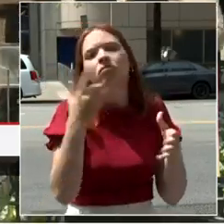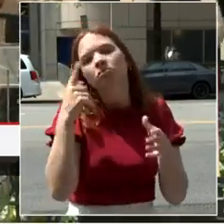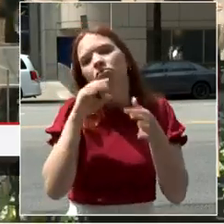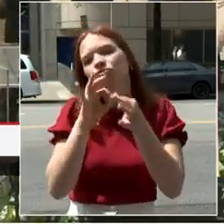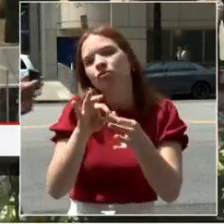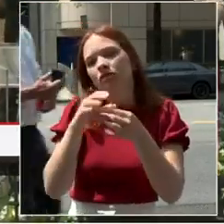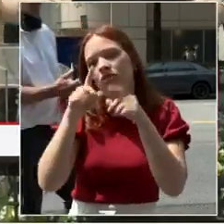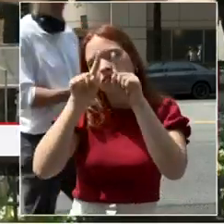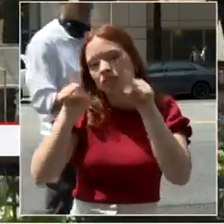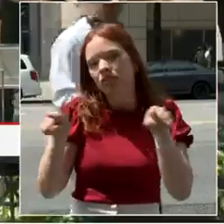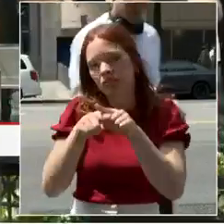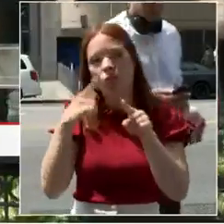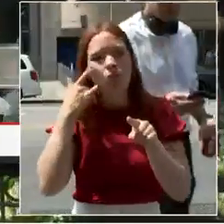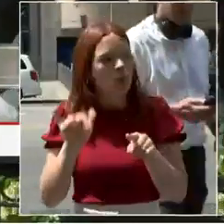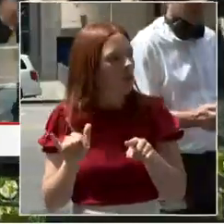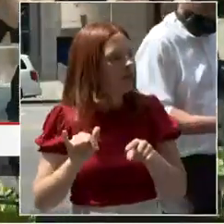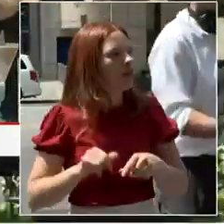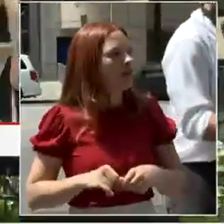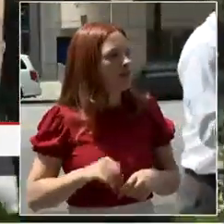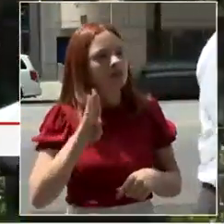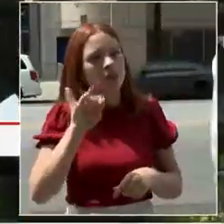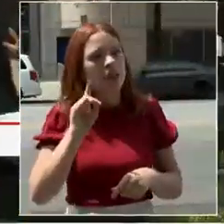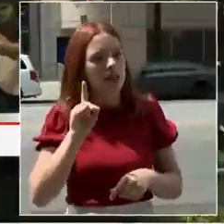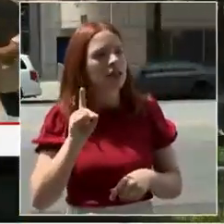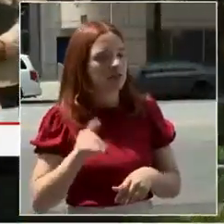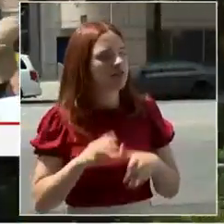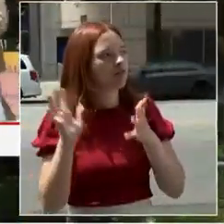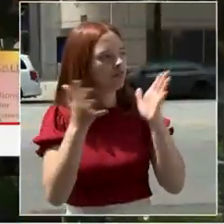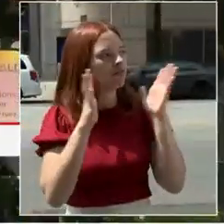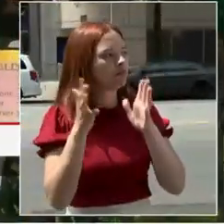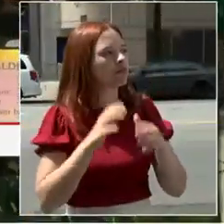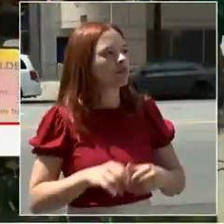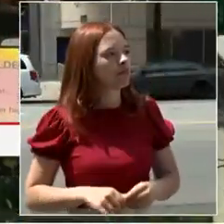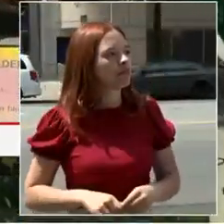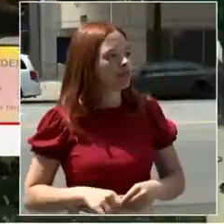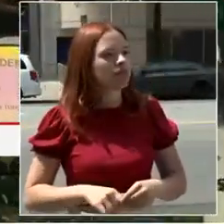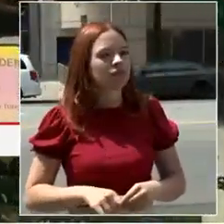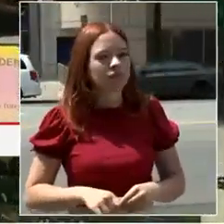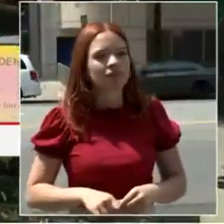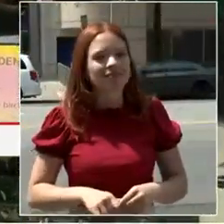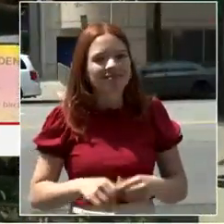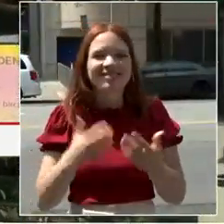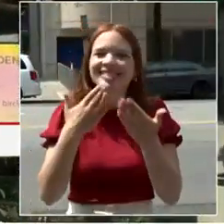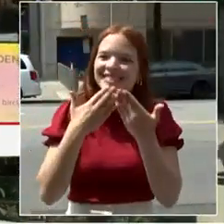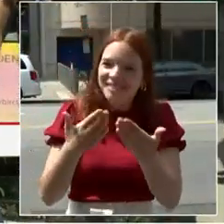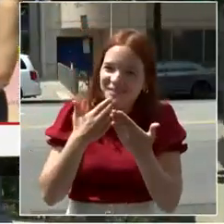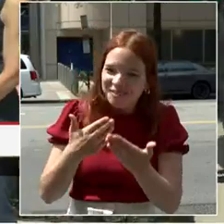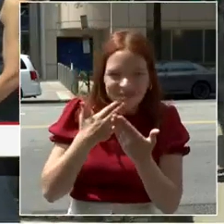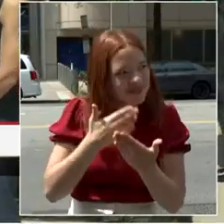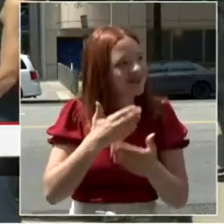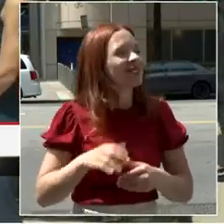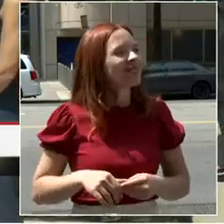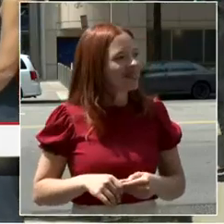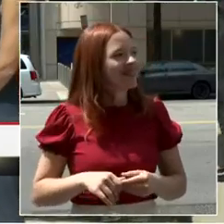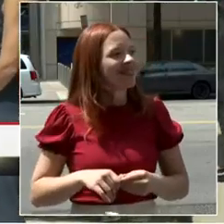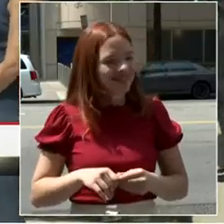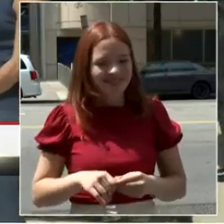Okay. Together. Okay. was going to bring you up. Okay. We're together. Thank you. Thank you, Mayor. Yes, we are a team. Go ahead, Jaren.